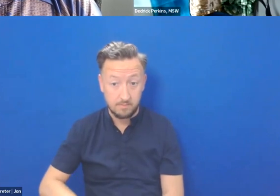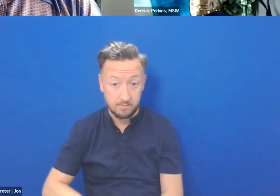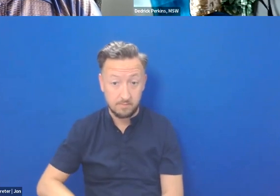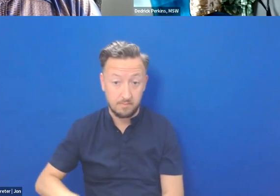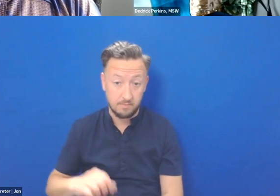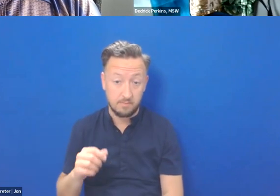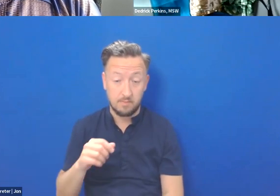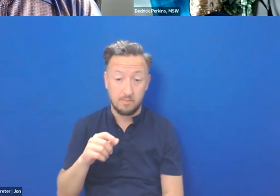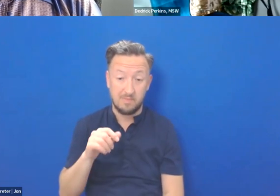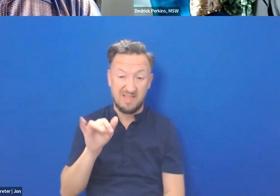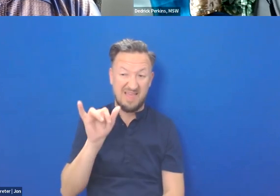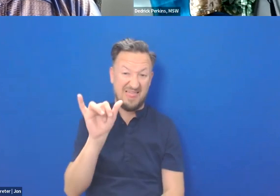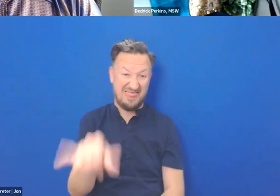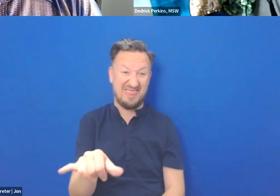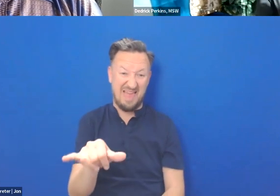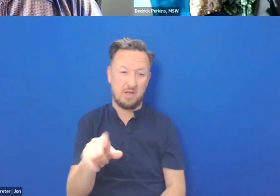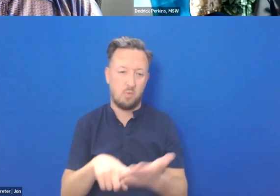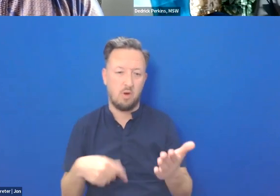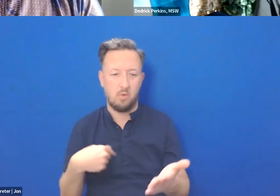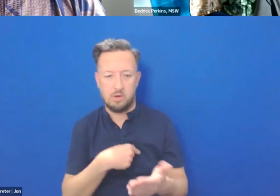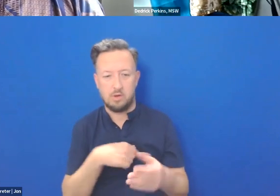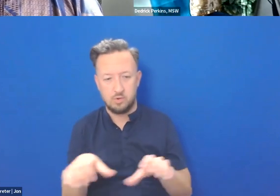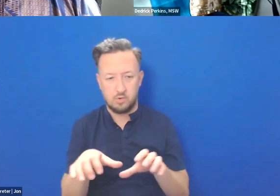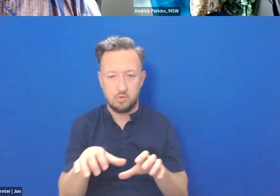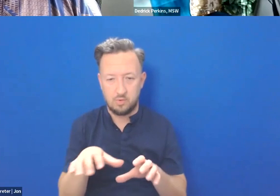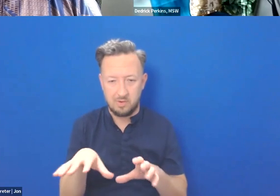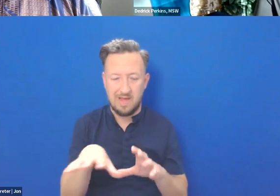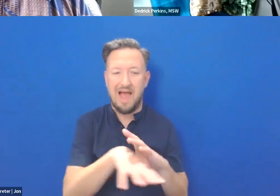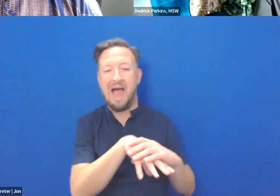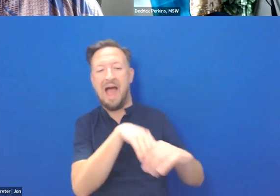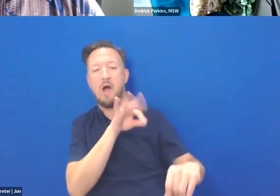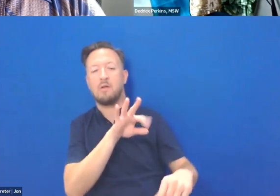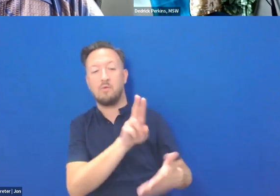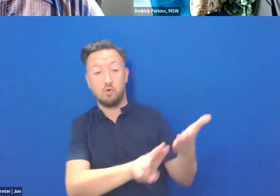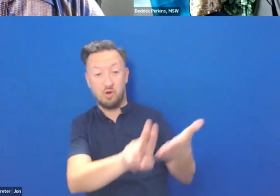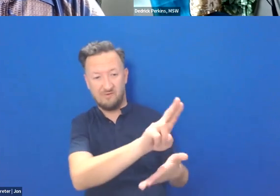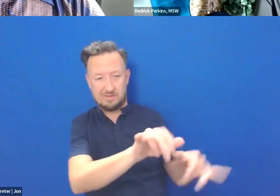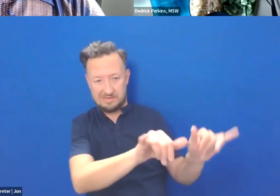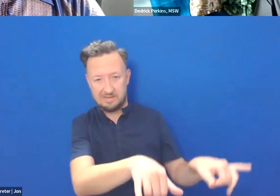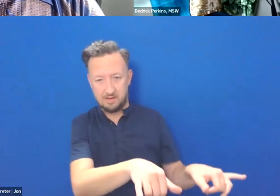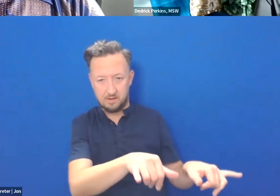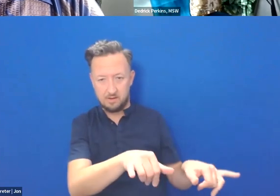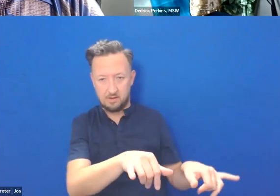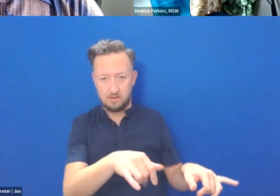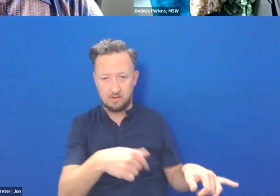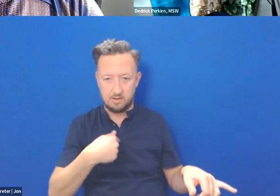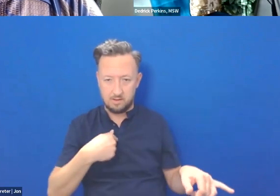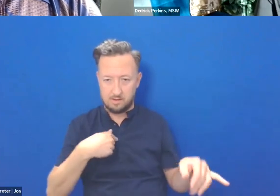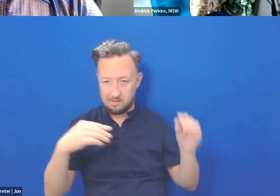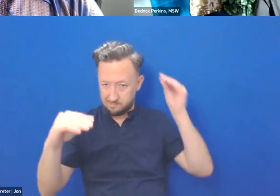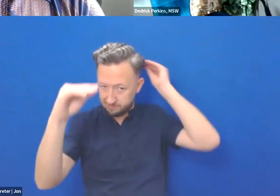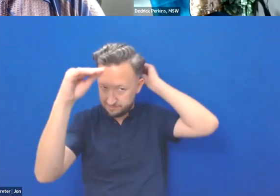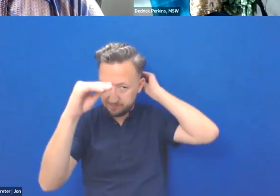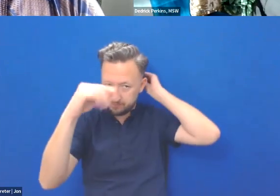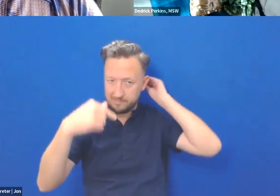And these are the kind of things that we do outside of the university system where I got to put my hat on called the head of the Royal